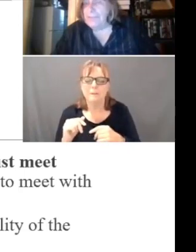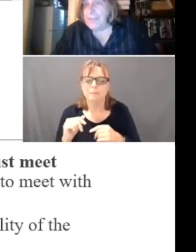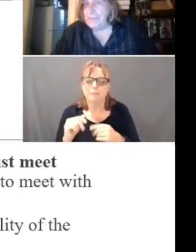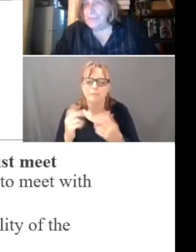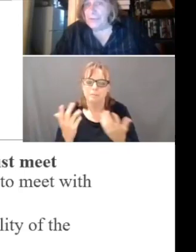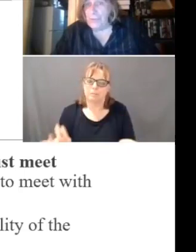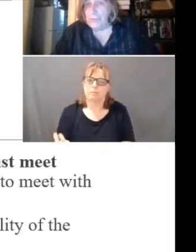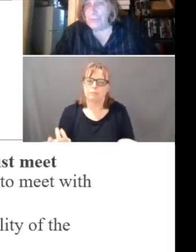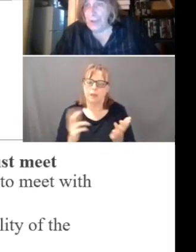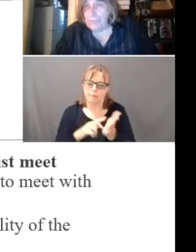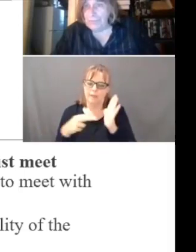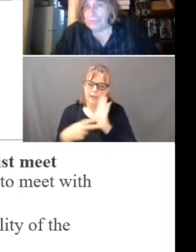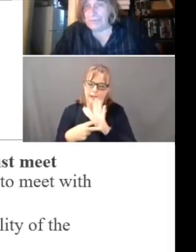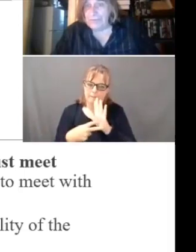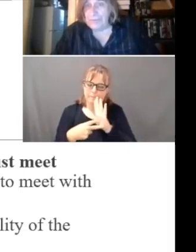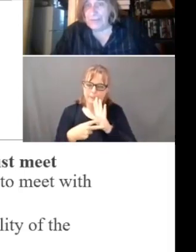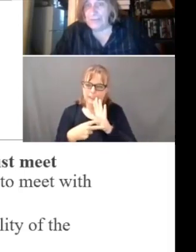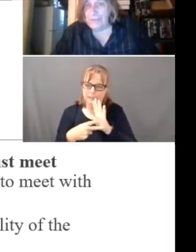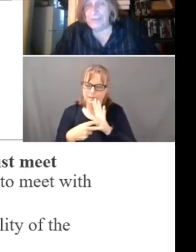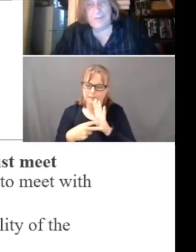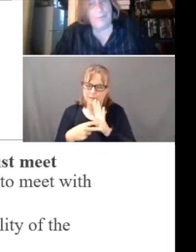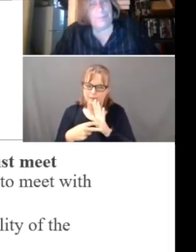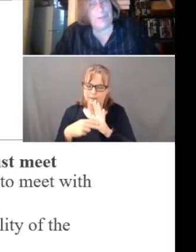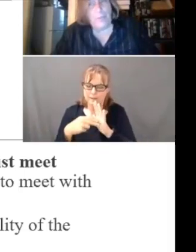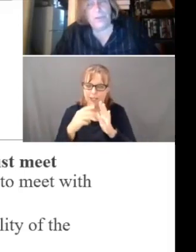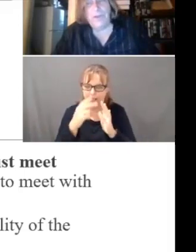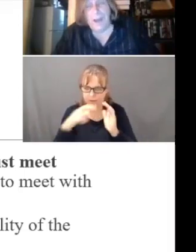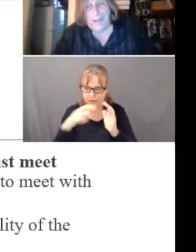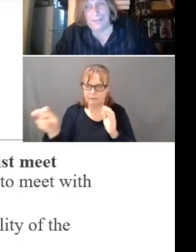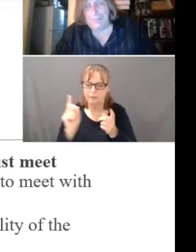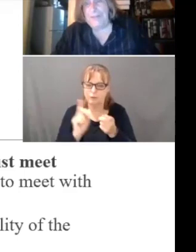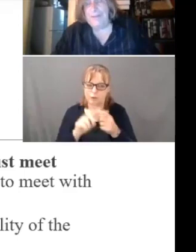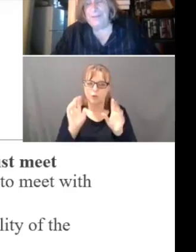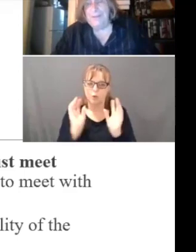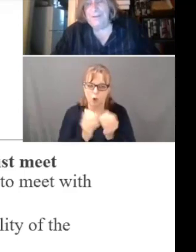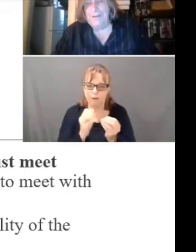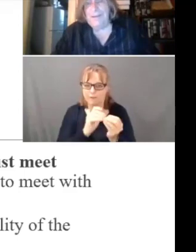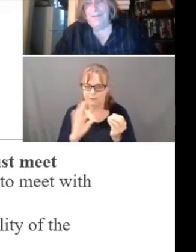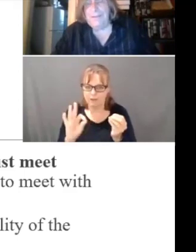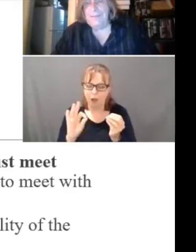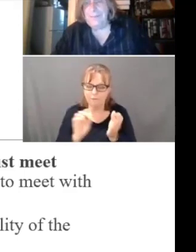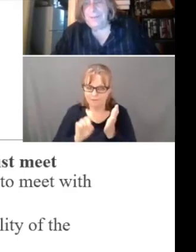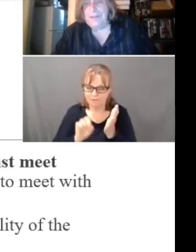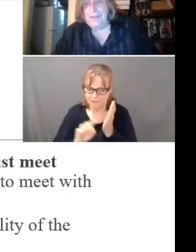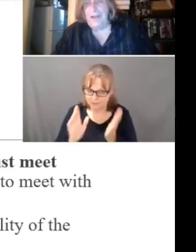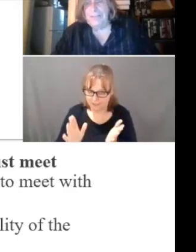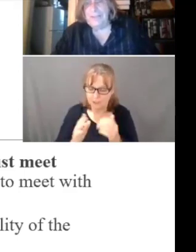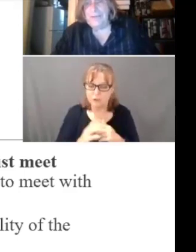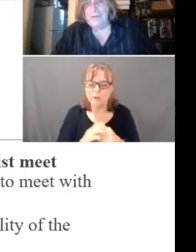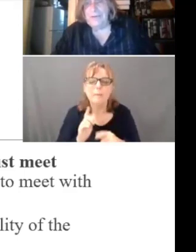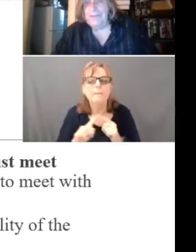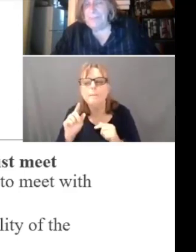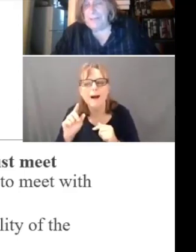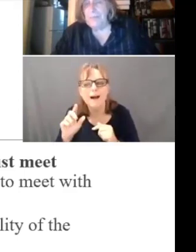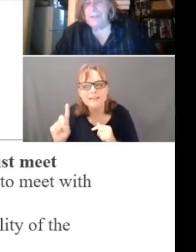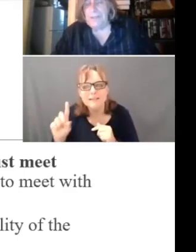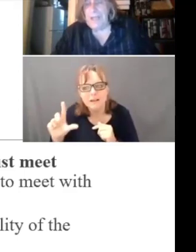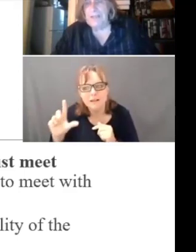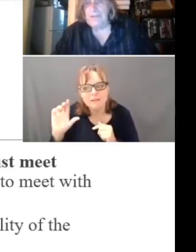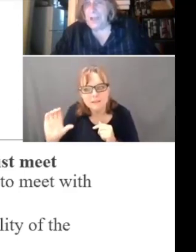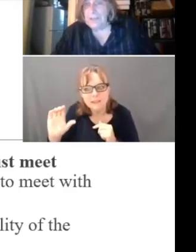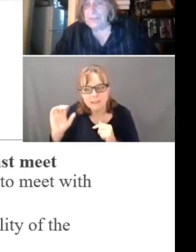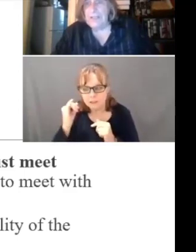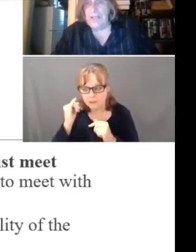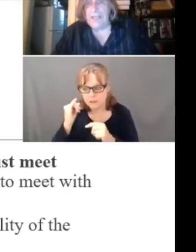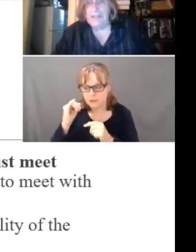was obviously then turned over to the office of investigation, but it would not have been if the disability law center did meet with the